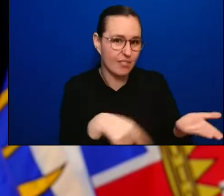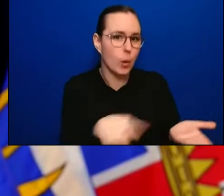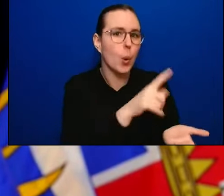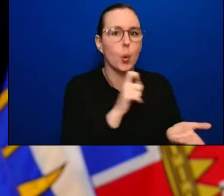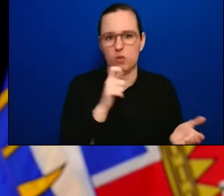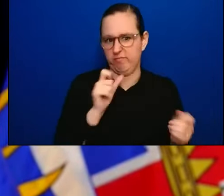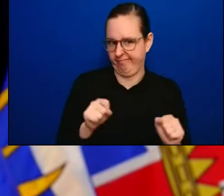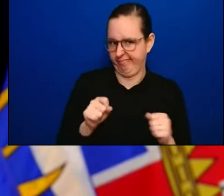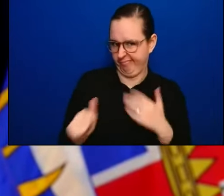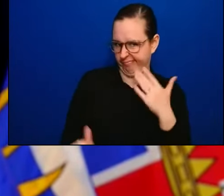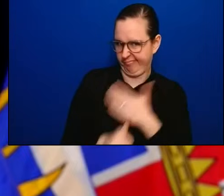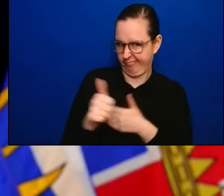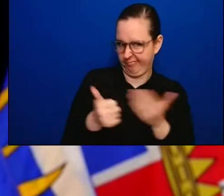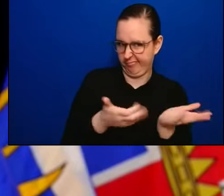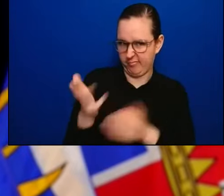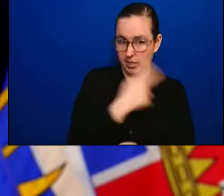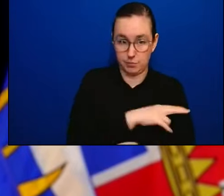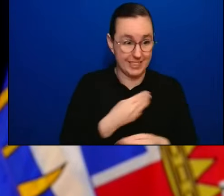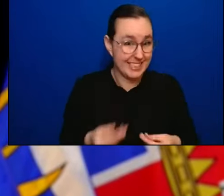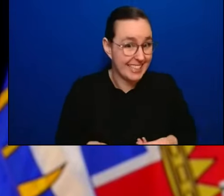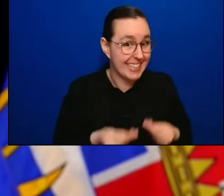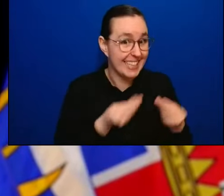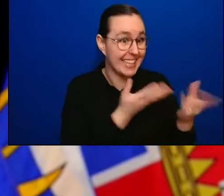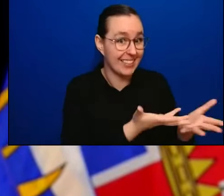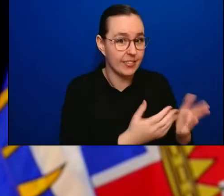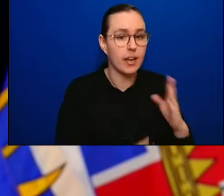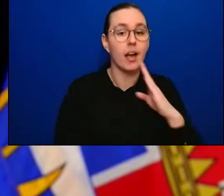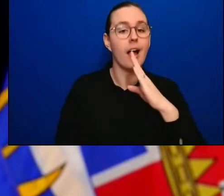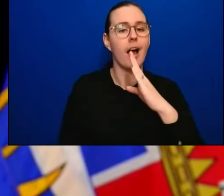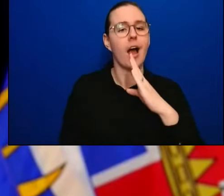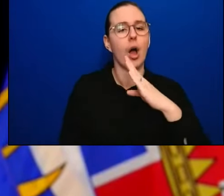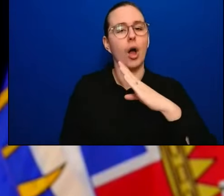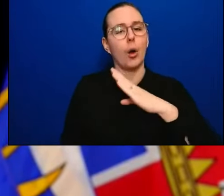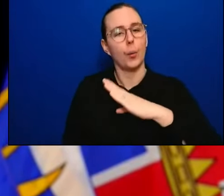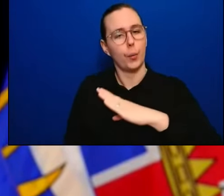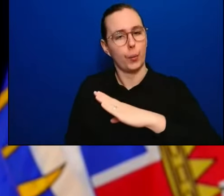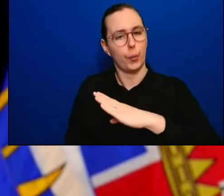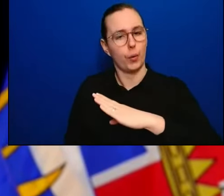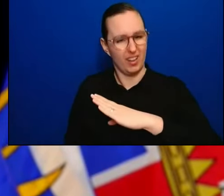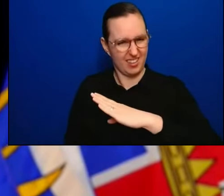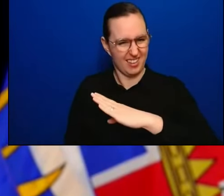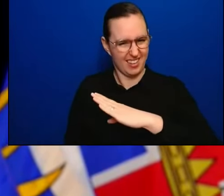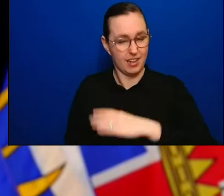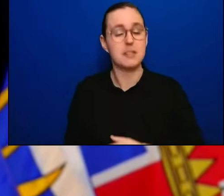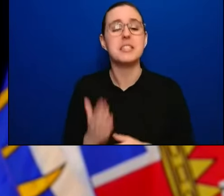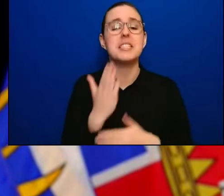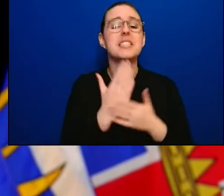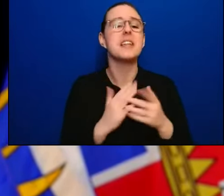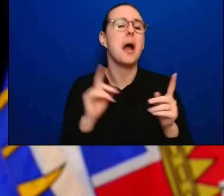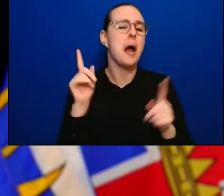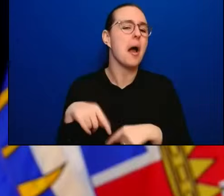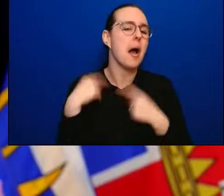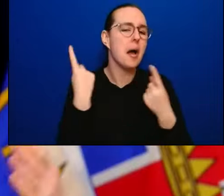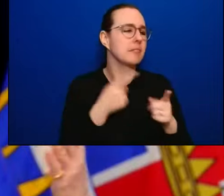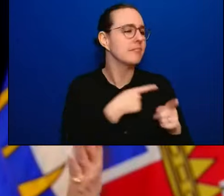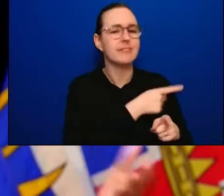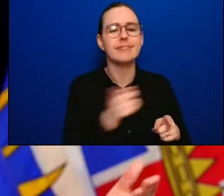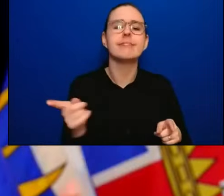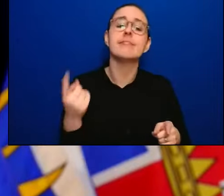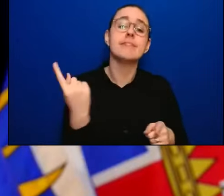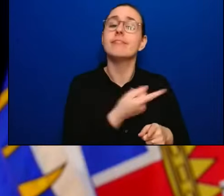ourselves, make sure that we're feeling well, testing if we have symptoms, staying away from others so that we're not transmitting it,